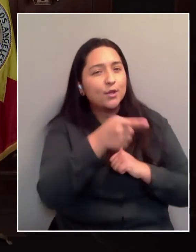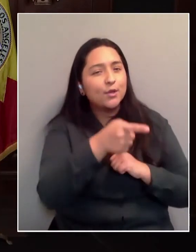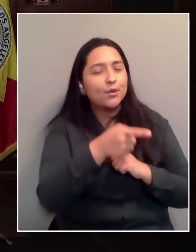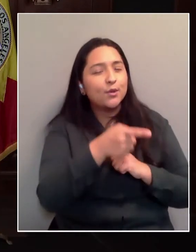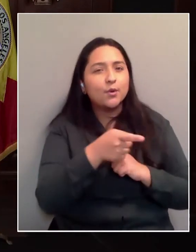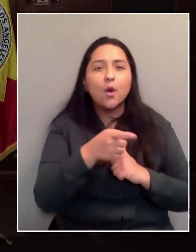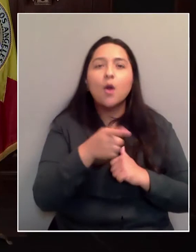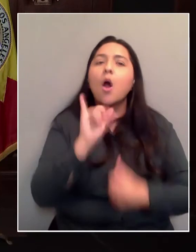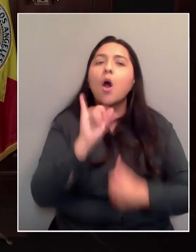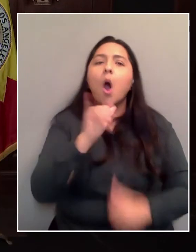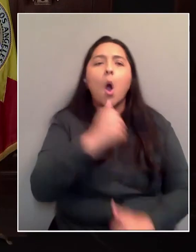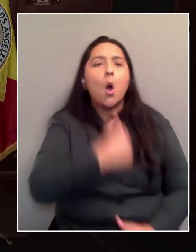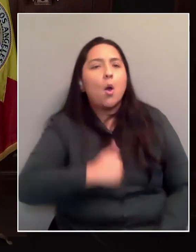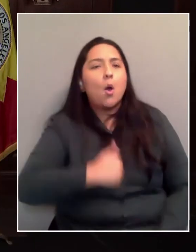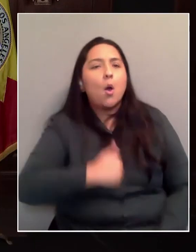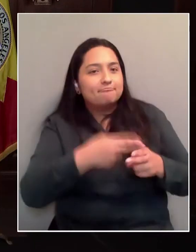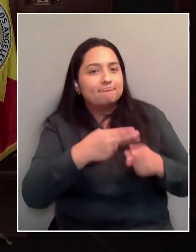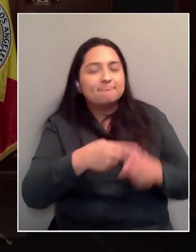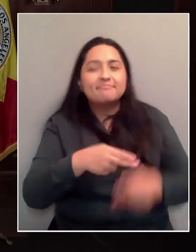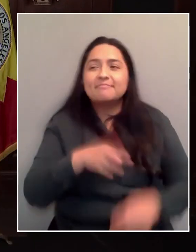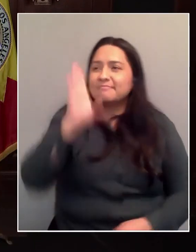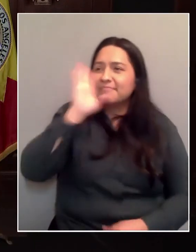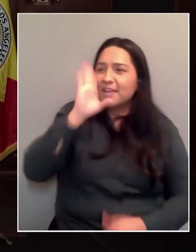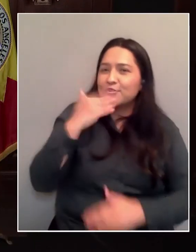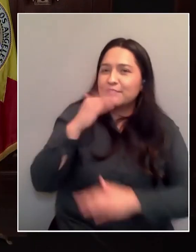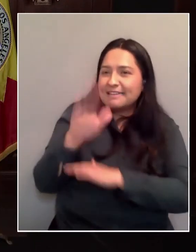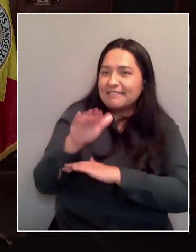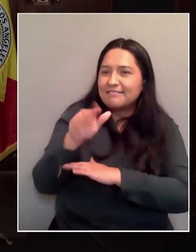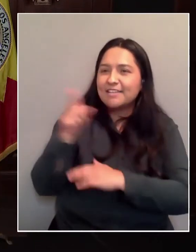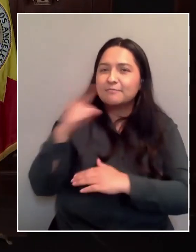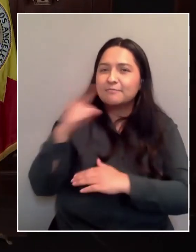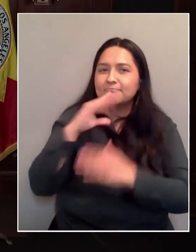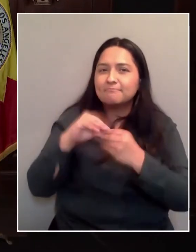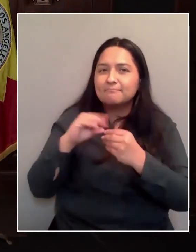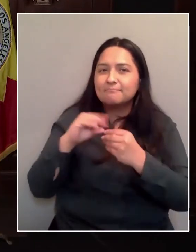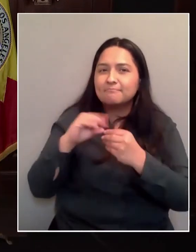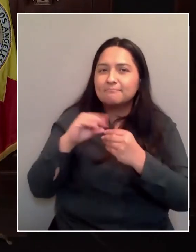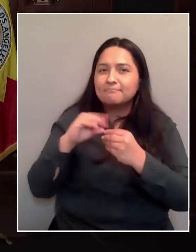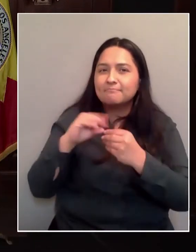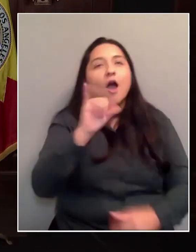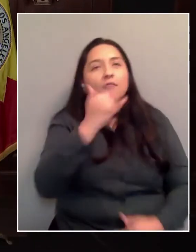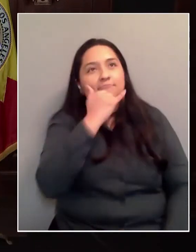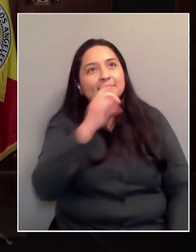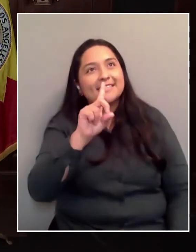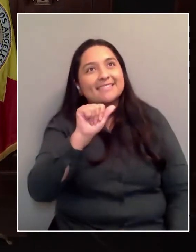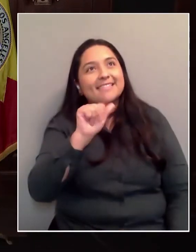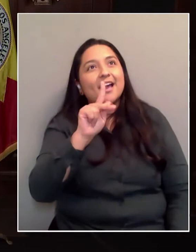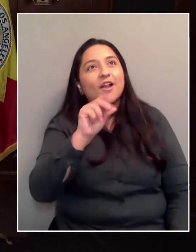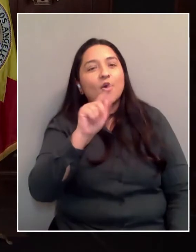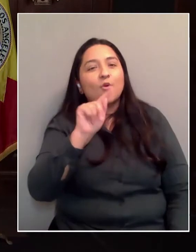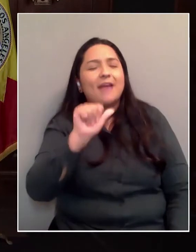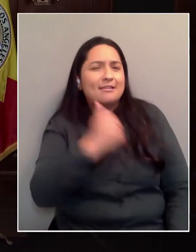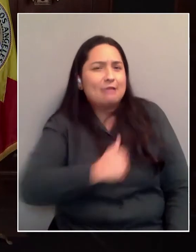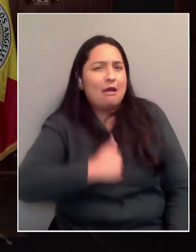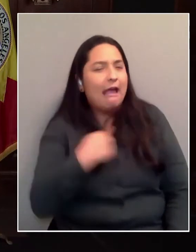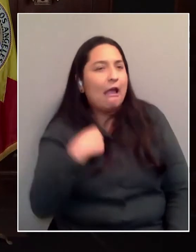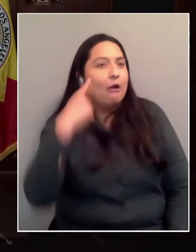Oh, sorry. You talked about... Oh, Dakota. Sorry. Sorry, Dakota. I thought I heard Doug. Go ahead.